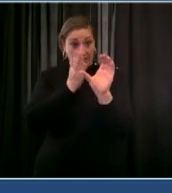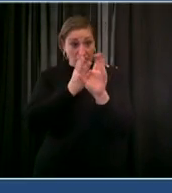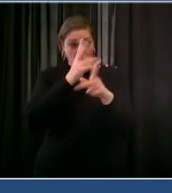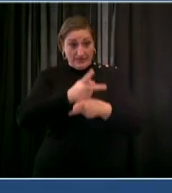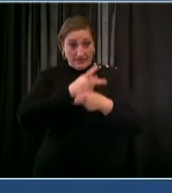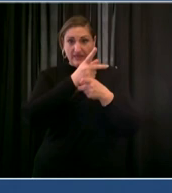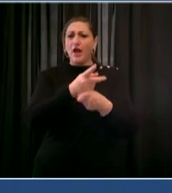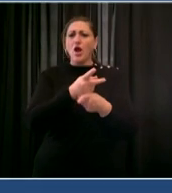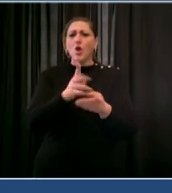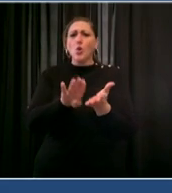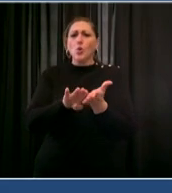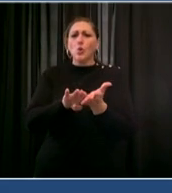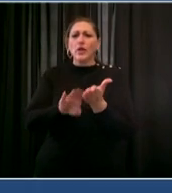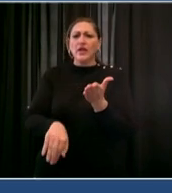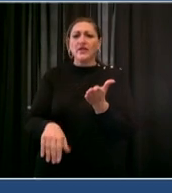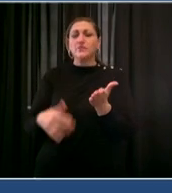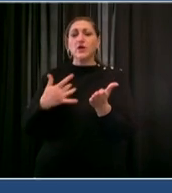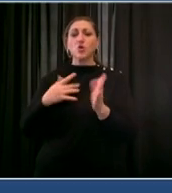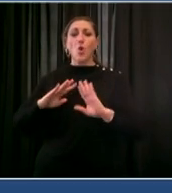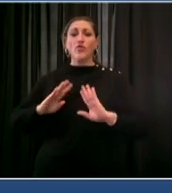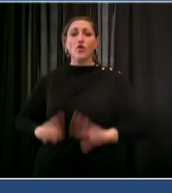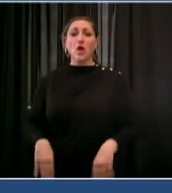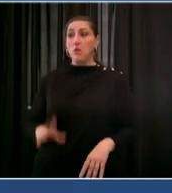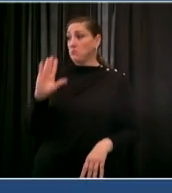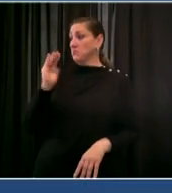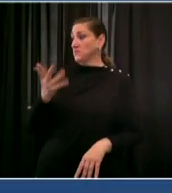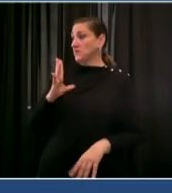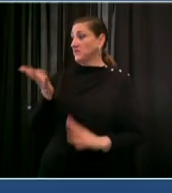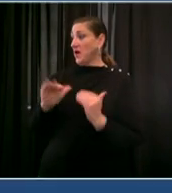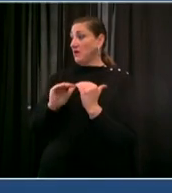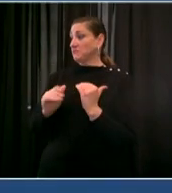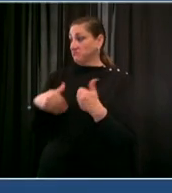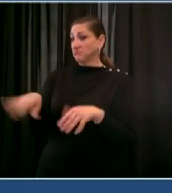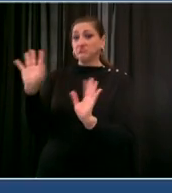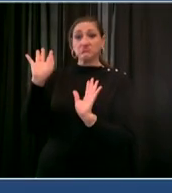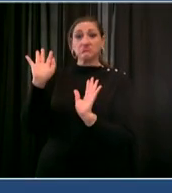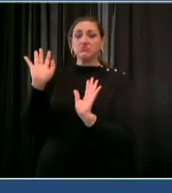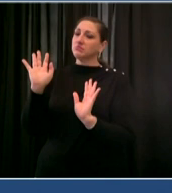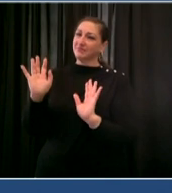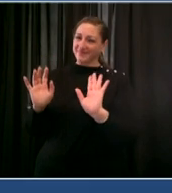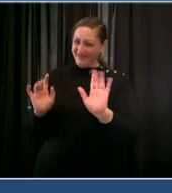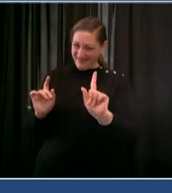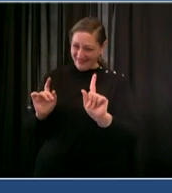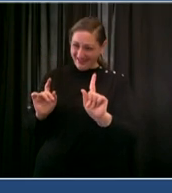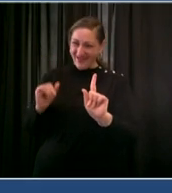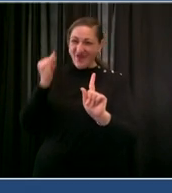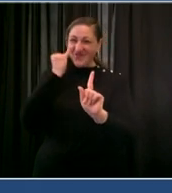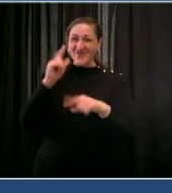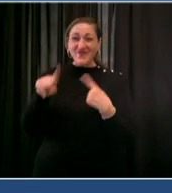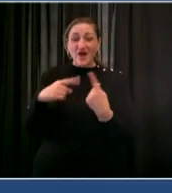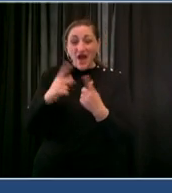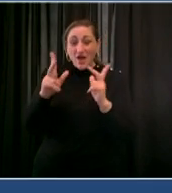because they have calmed down and appear stable in the moment people in crisis often